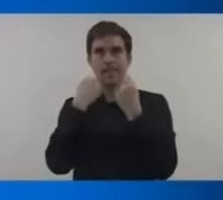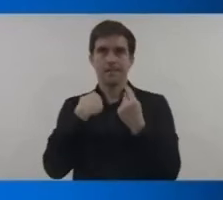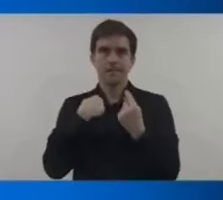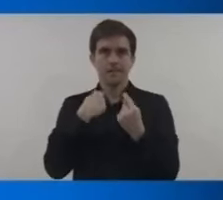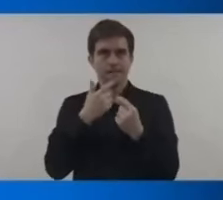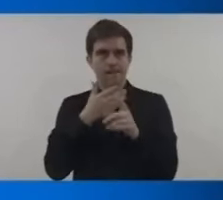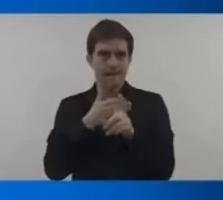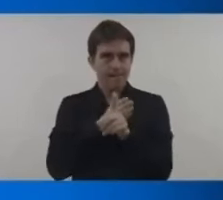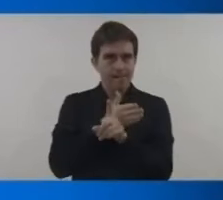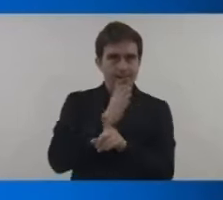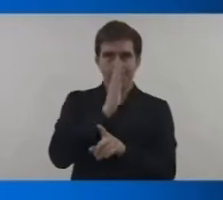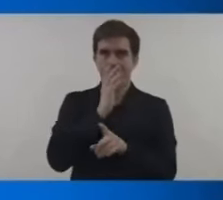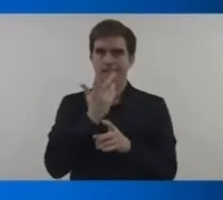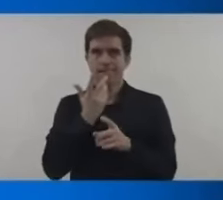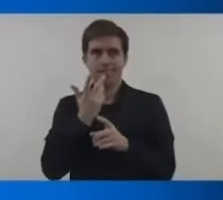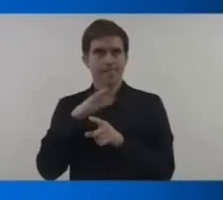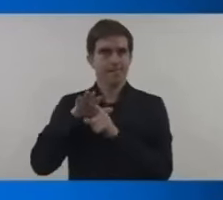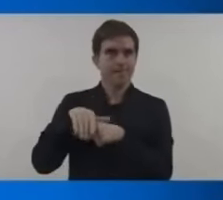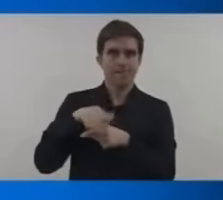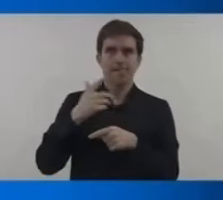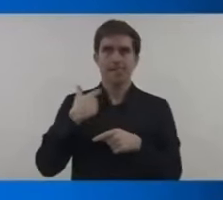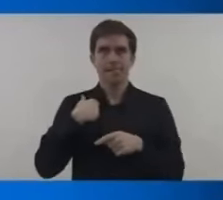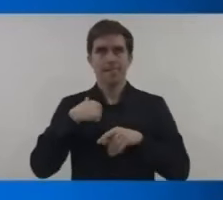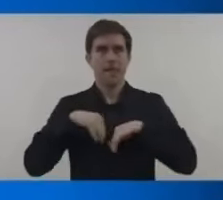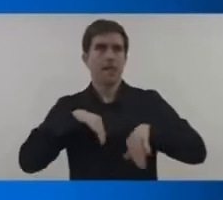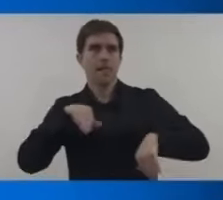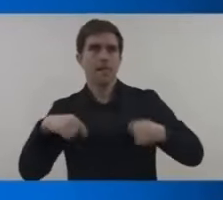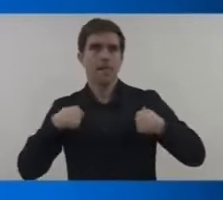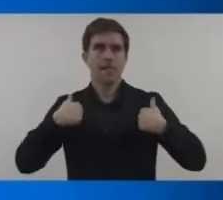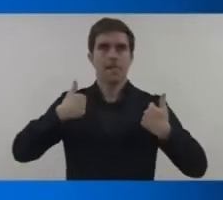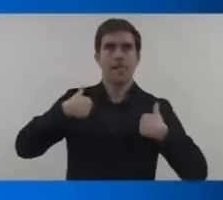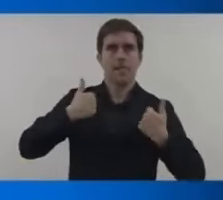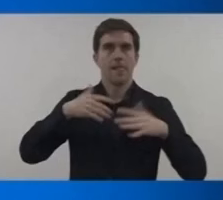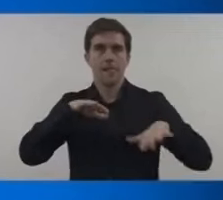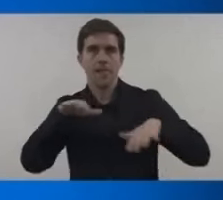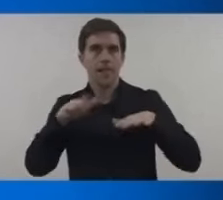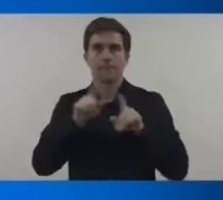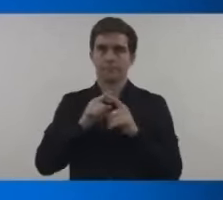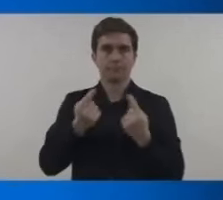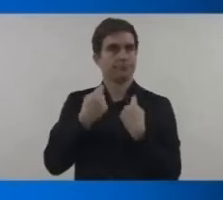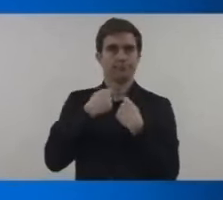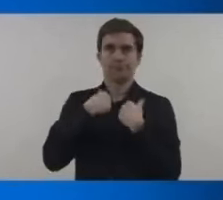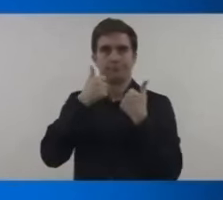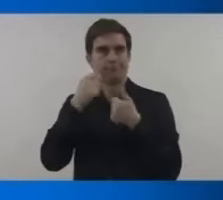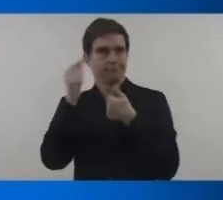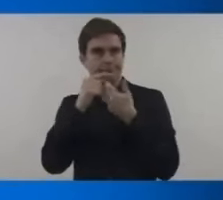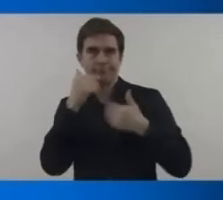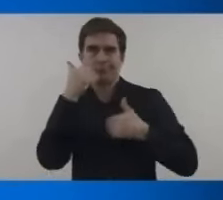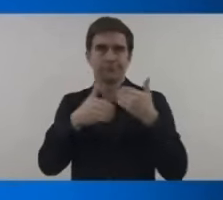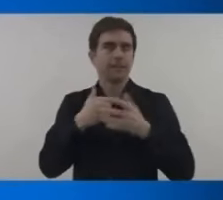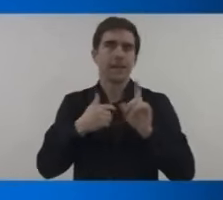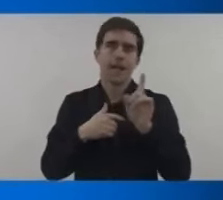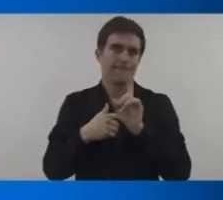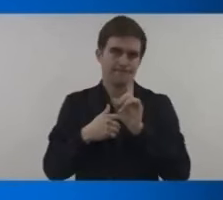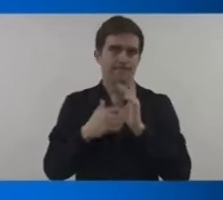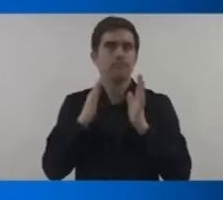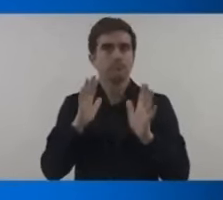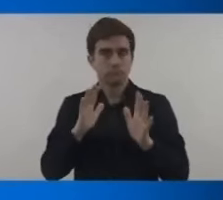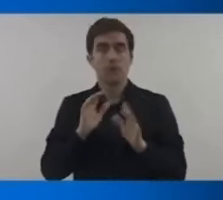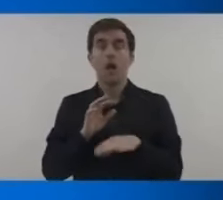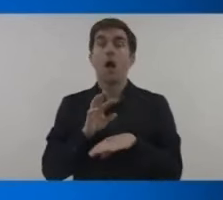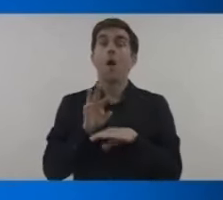president has been in power in azerbaijan for more than two decades overseeing a crackdown on freedom of speech and civil society